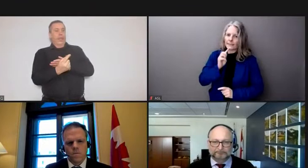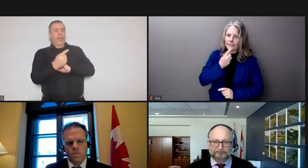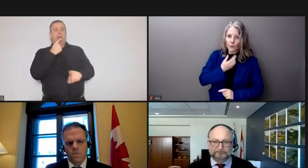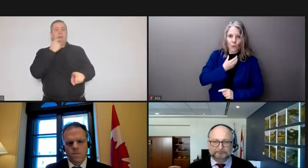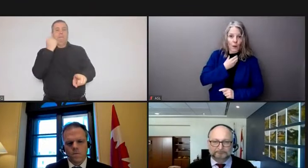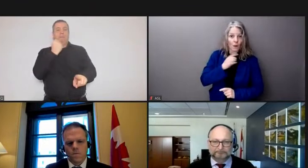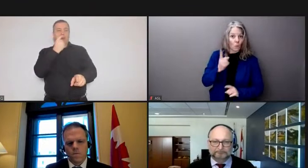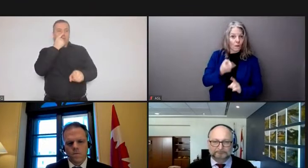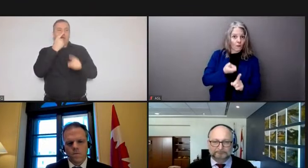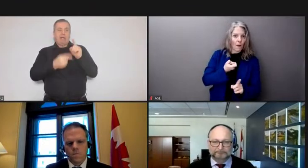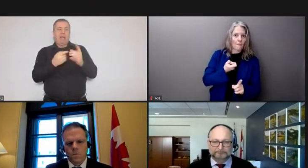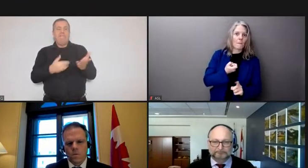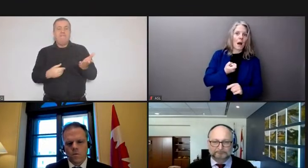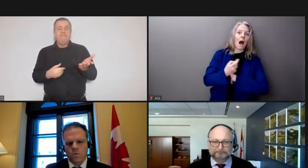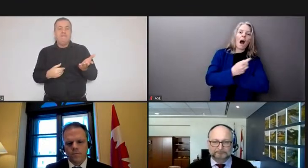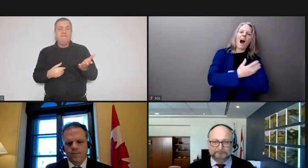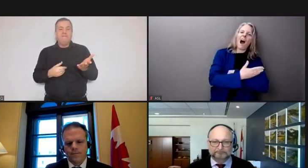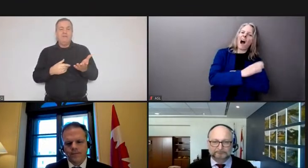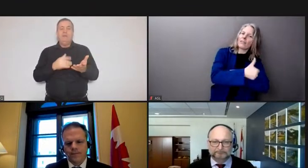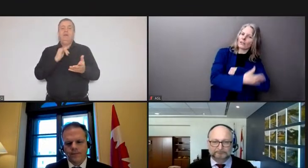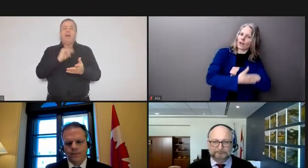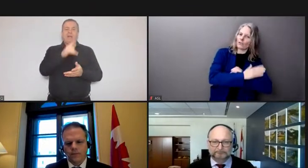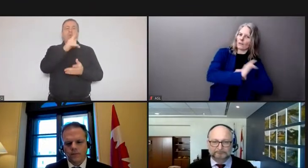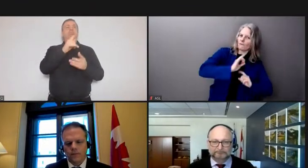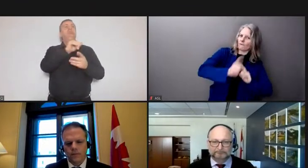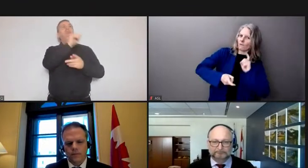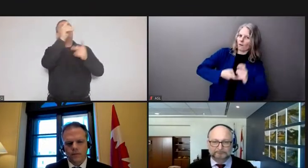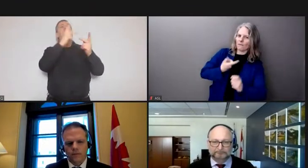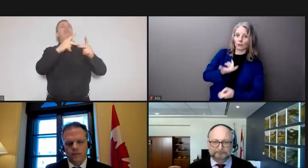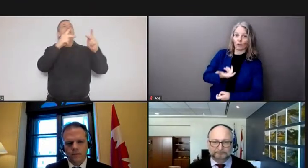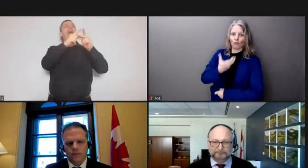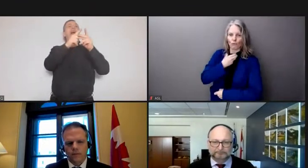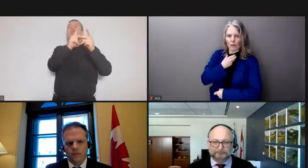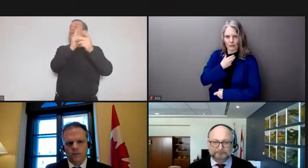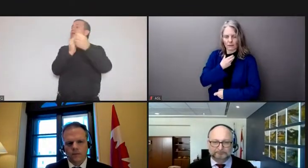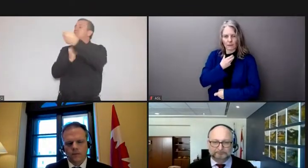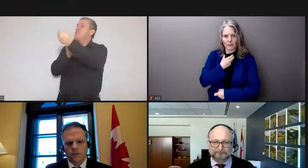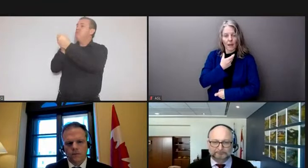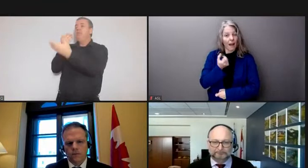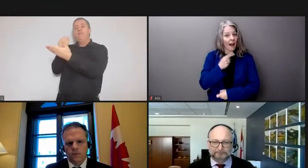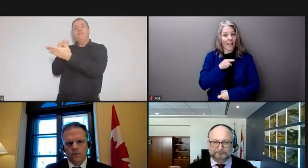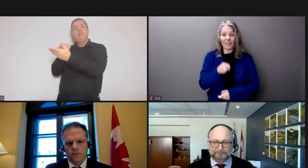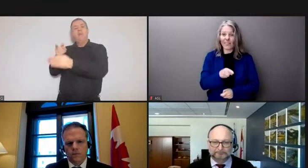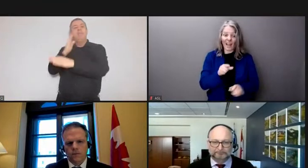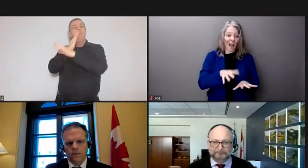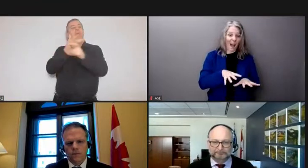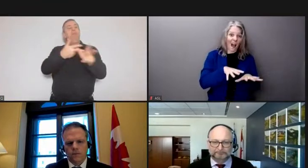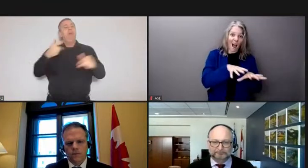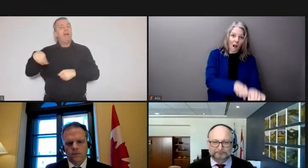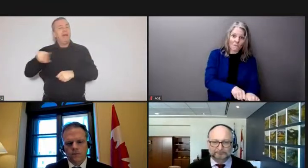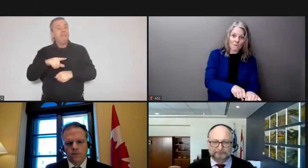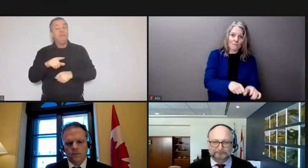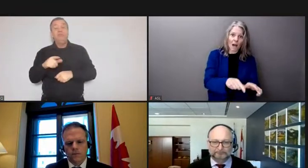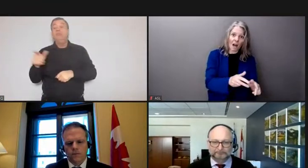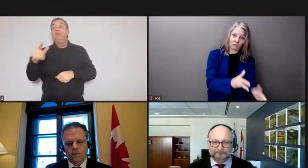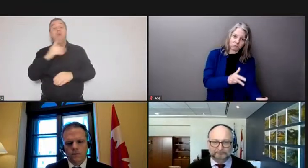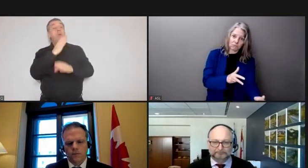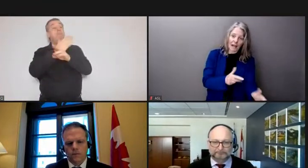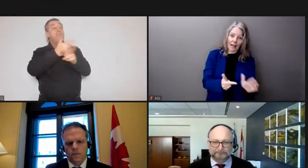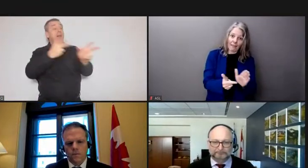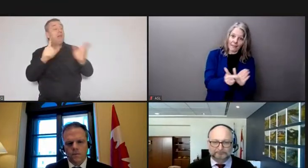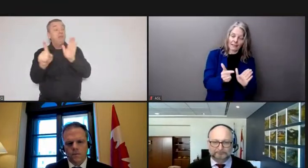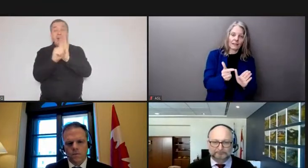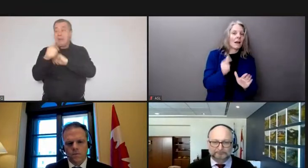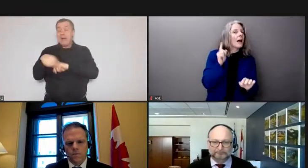these illegal blockades and occupations cannot be allowed to usurp the authority of democratically